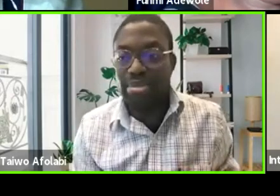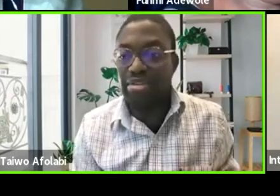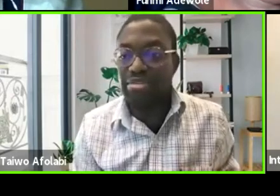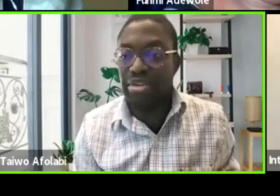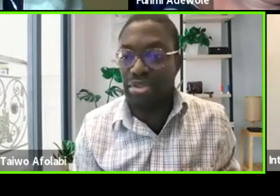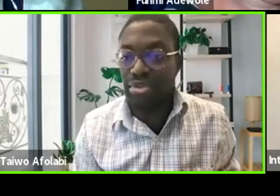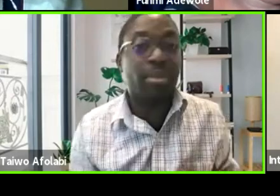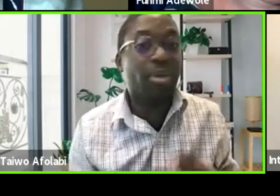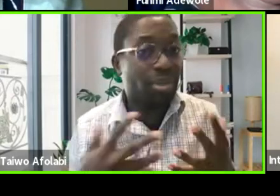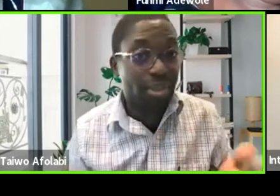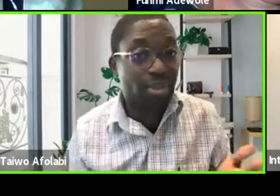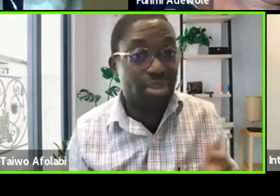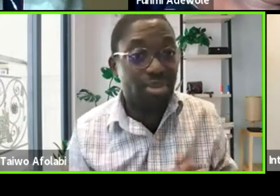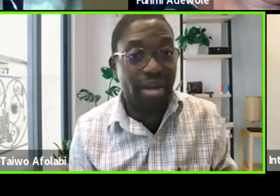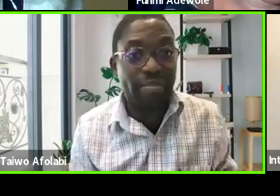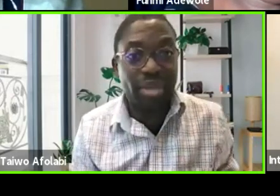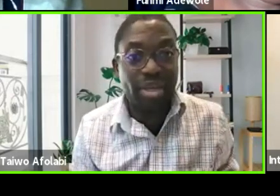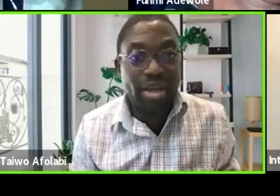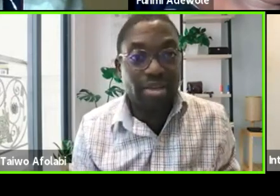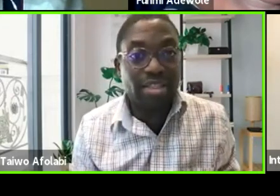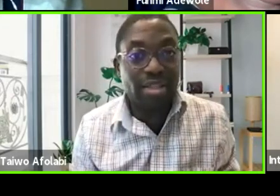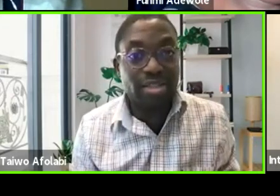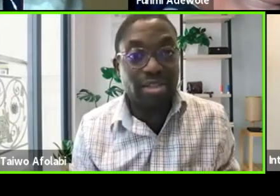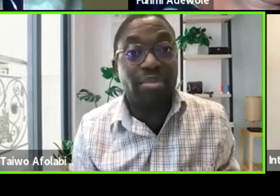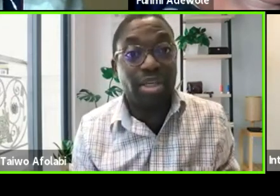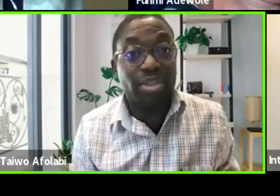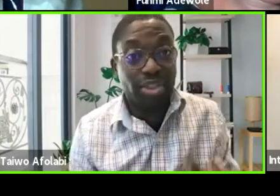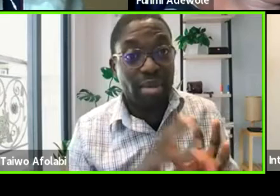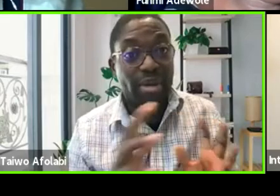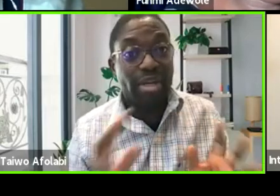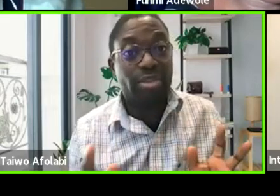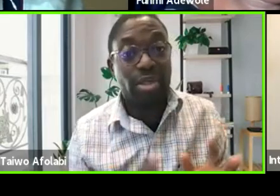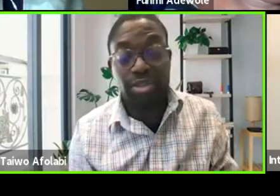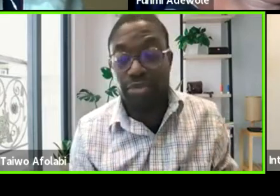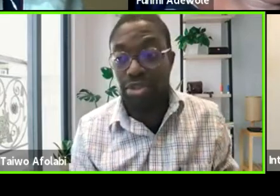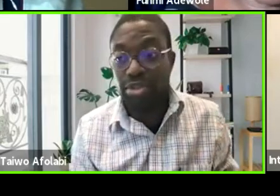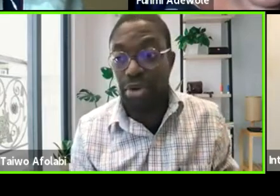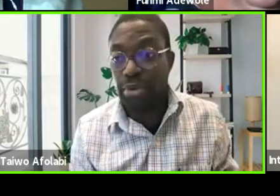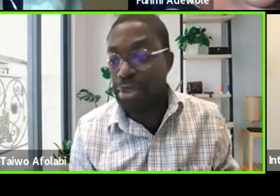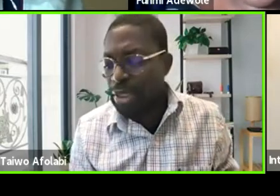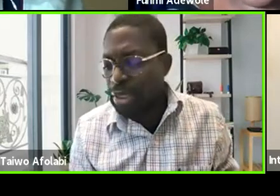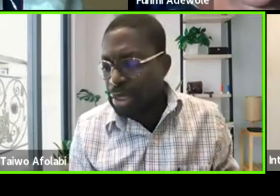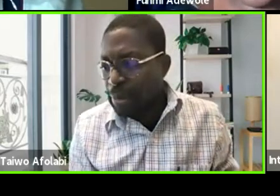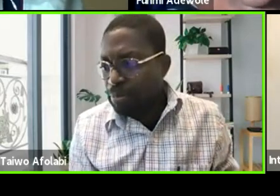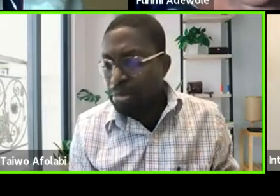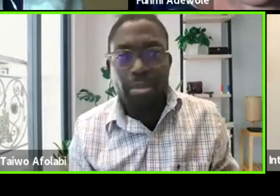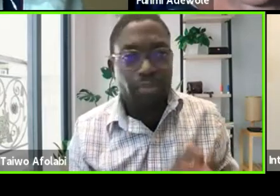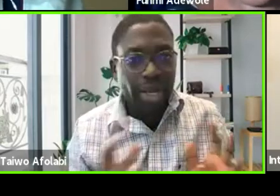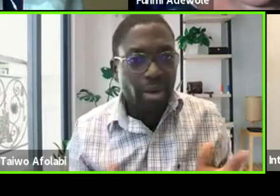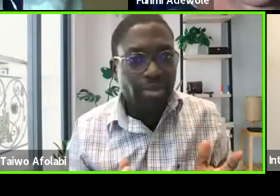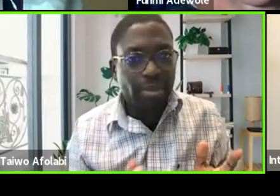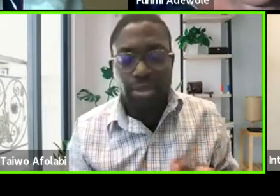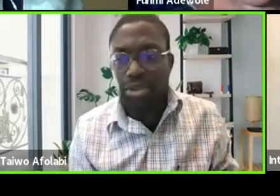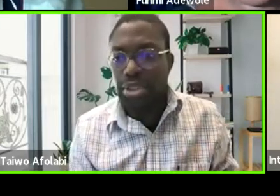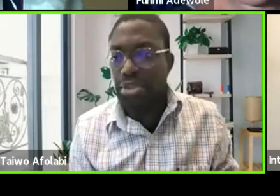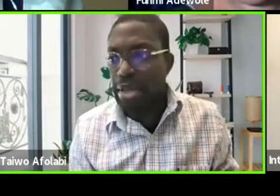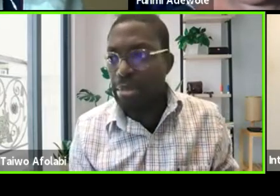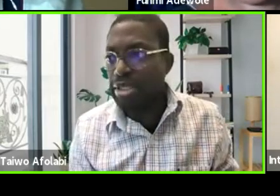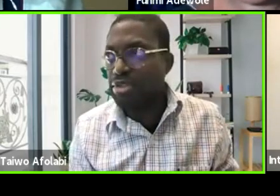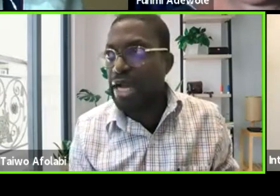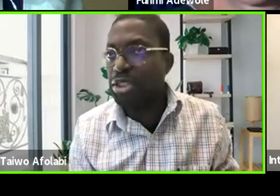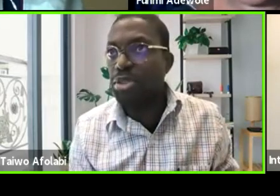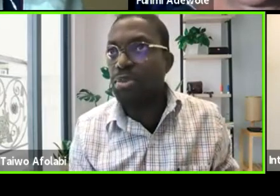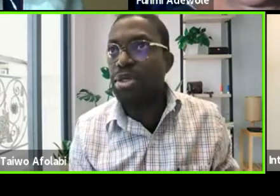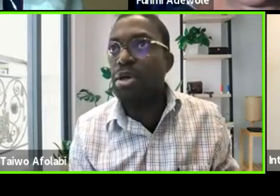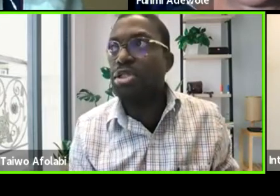going to introduce themselves very soon. I'm not going to introduce them because I think there's something interesting about the introduction, first of all. But before I call them, to introduce